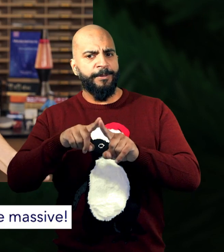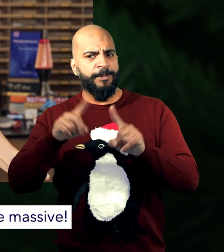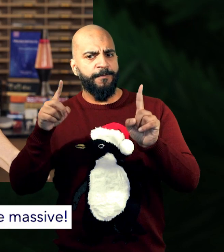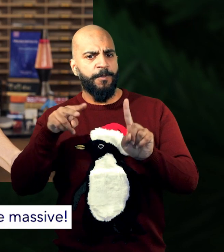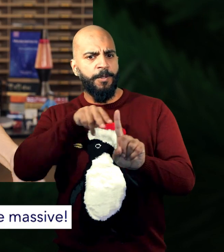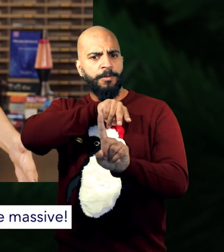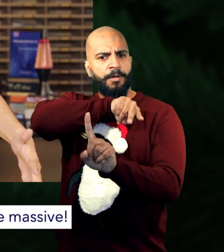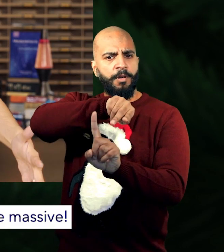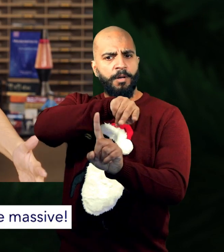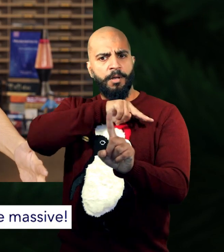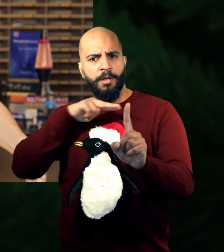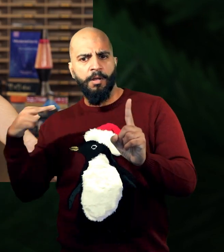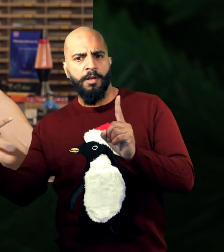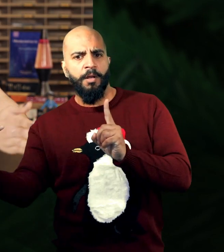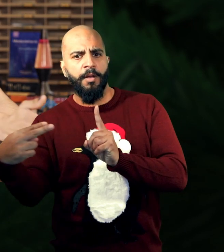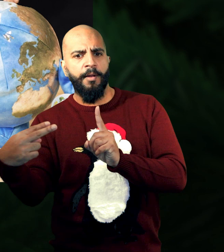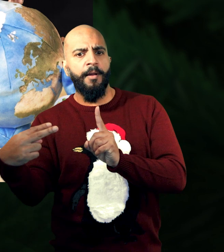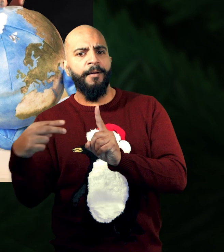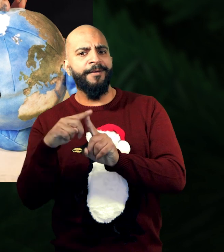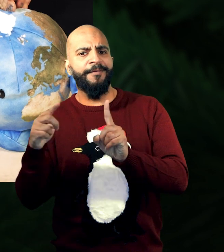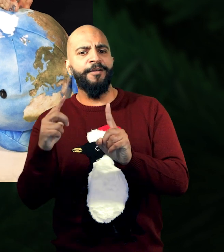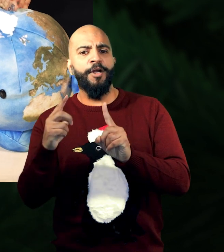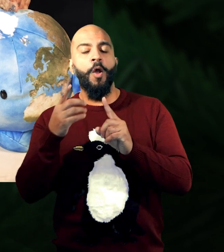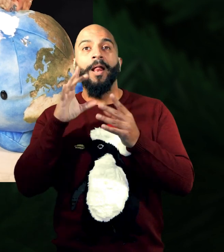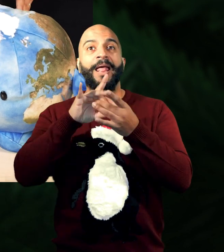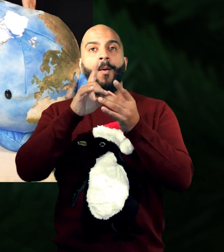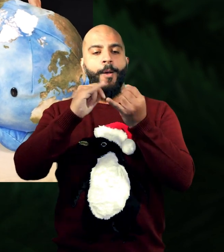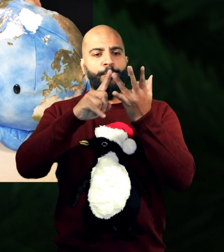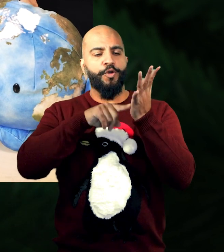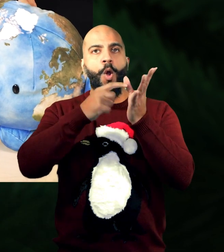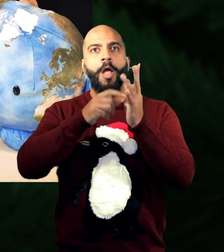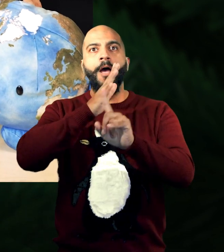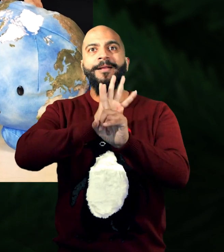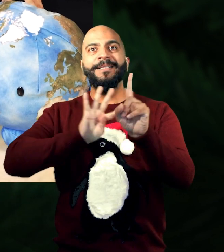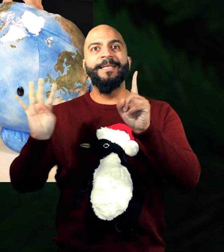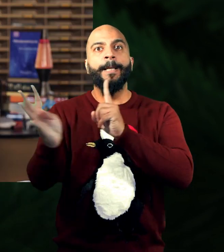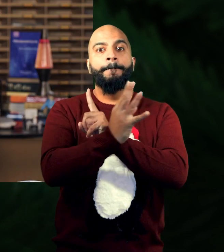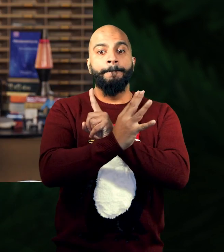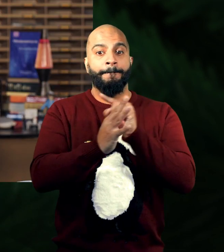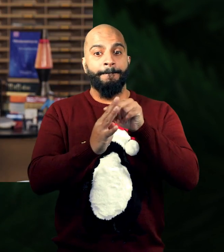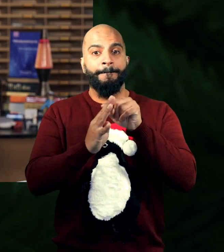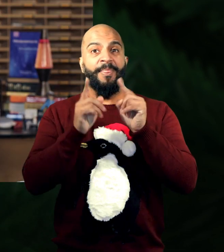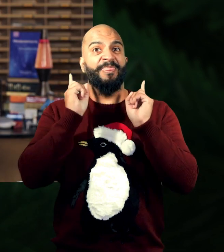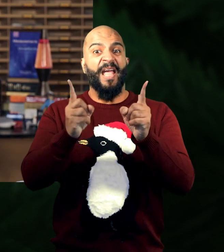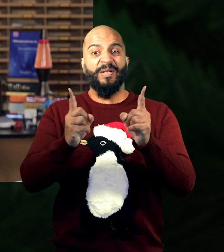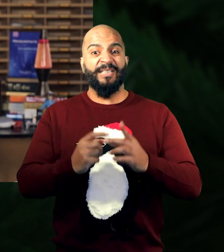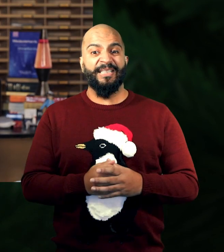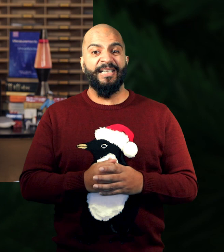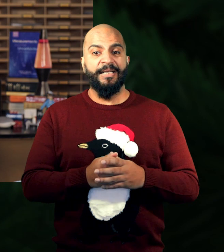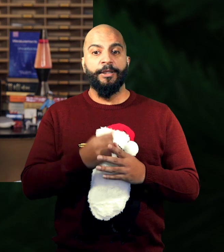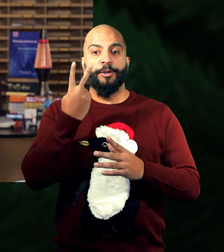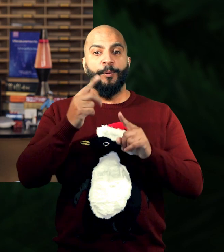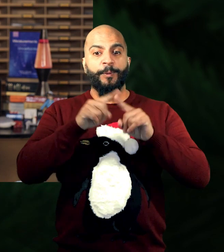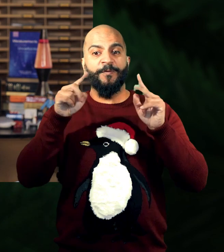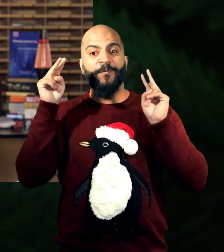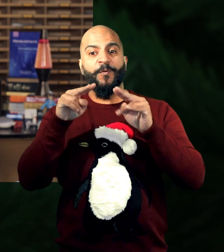distance between the two observations would be massive, all the way from this side of our solar system, right to the other side. And that was it. Using